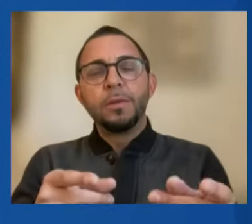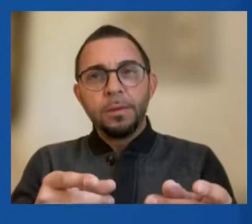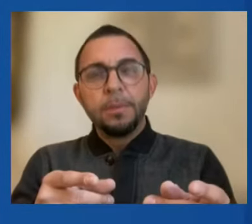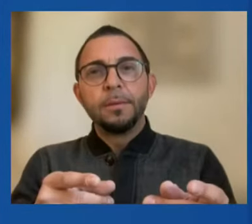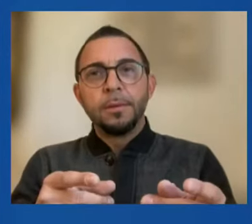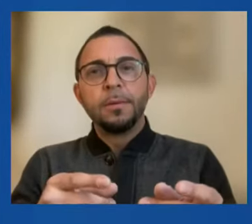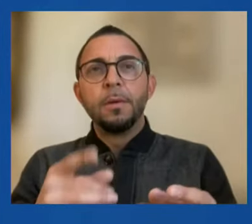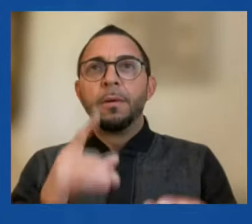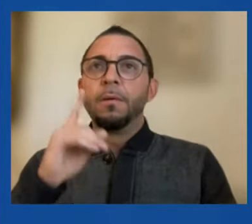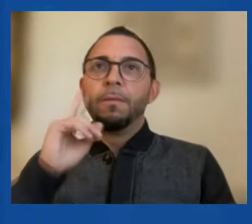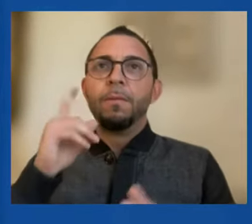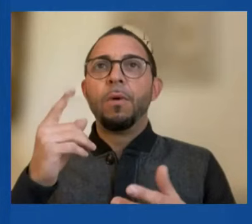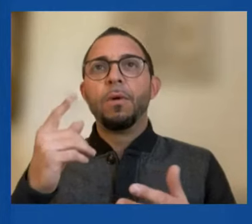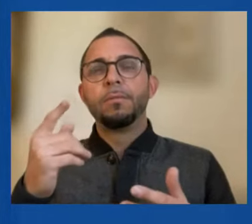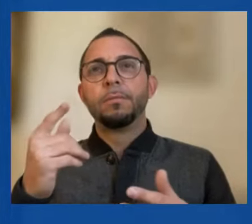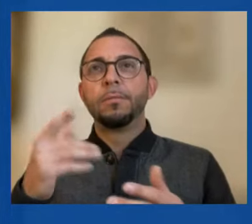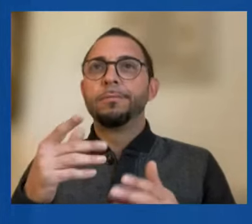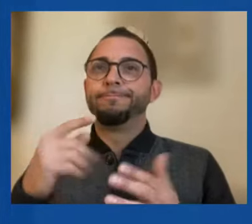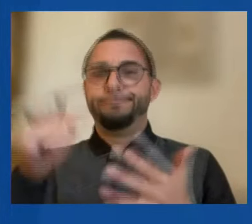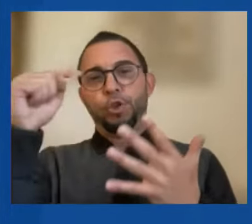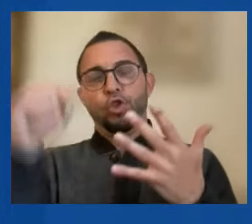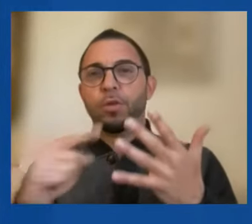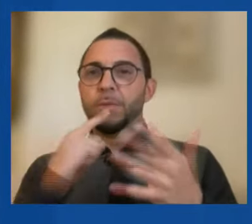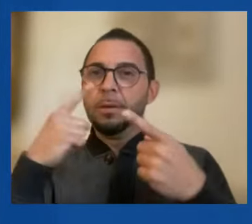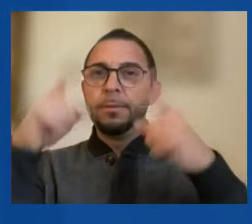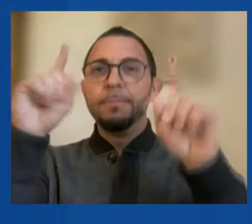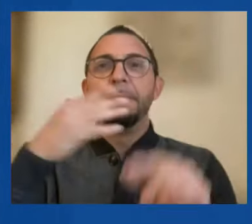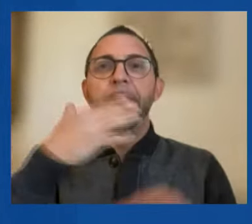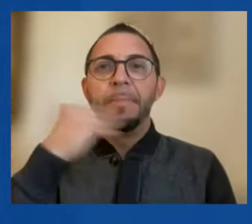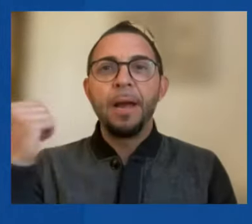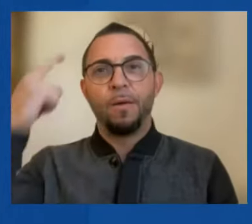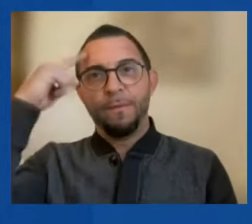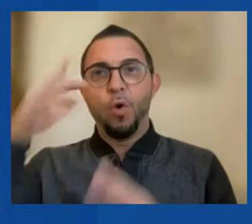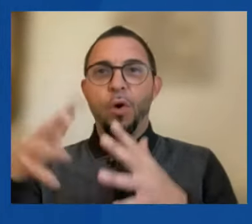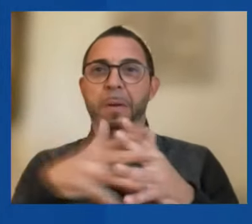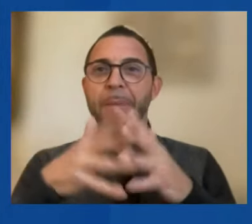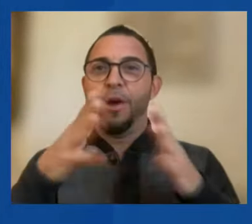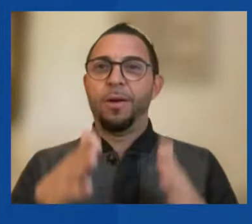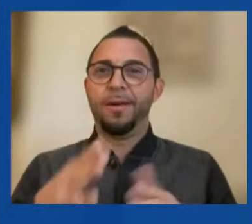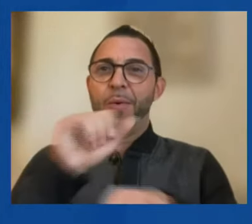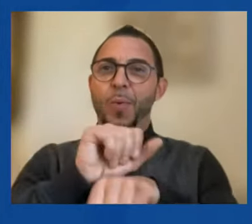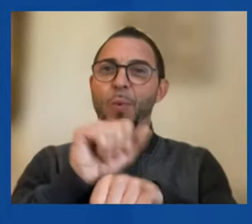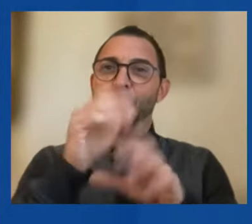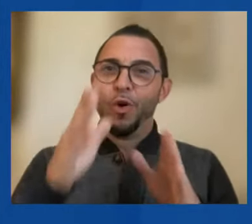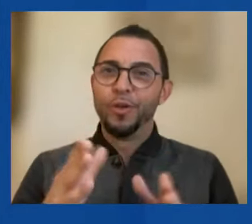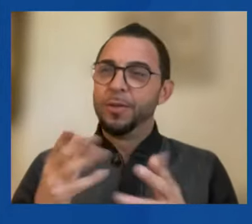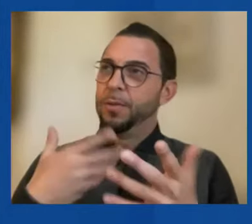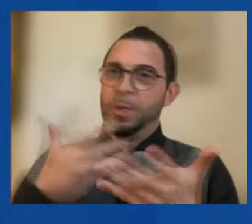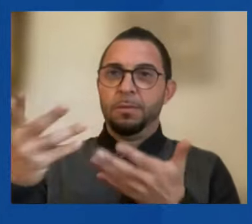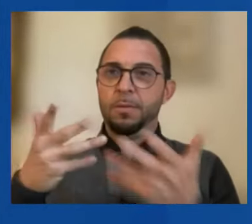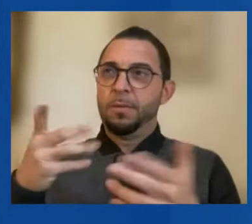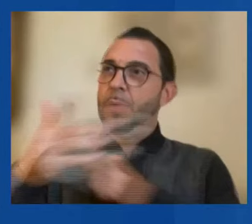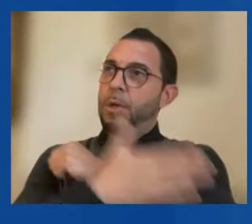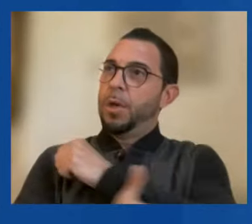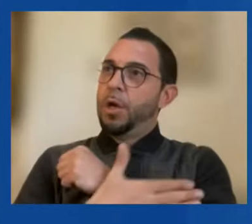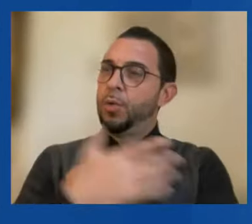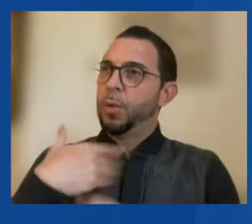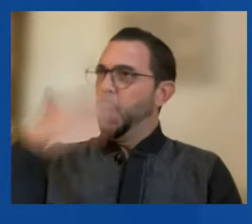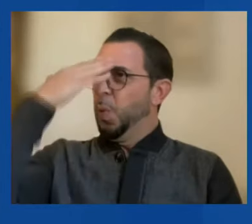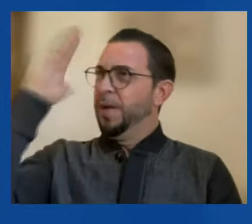work better for American workers. And let's do it with the countries we know we can count on.